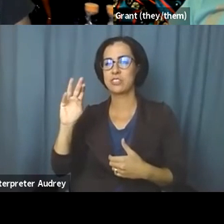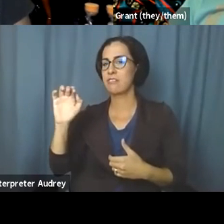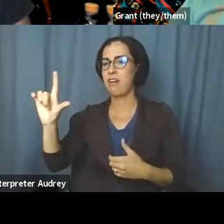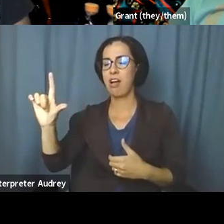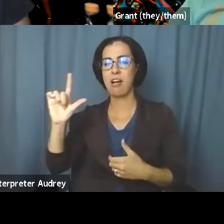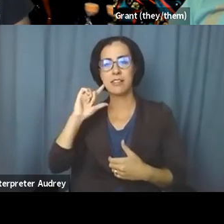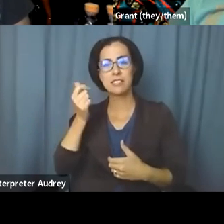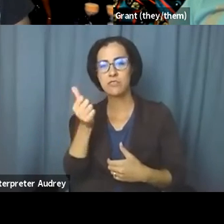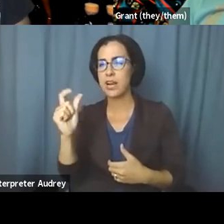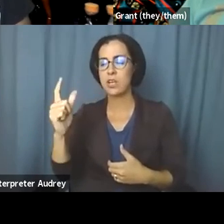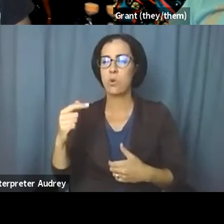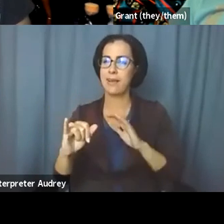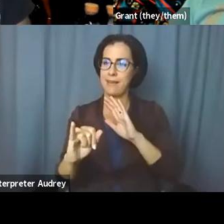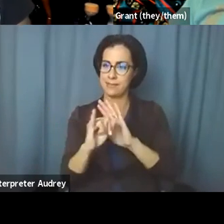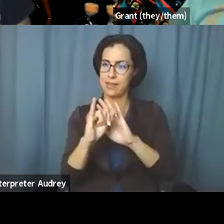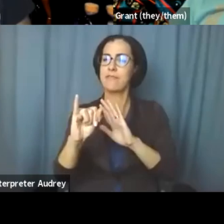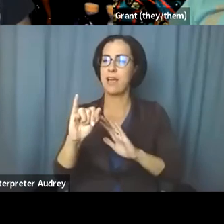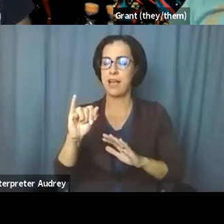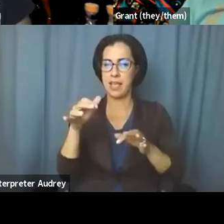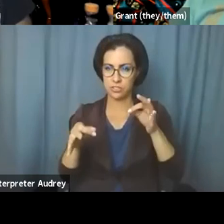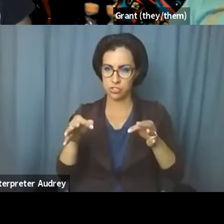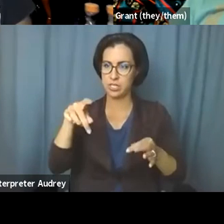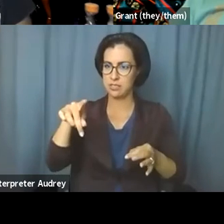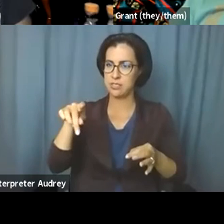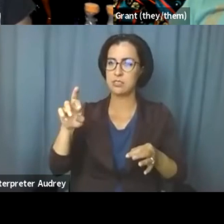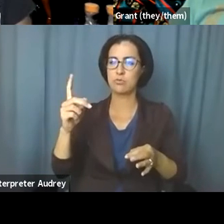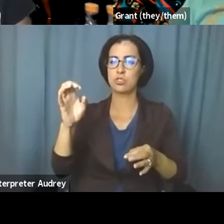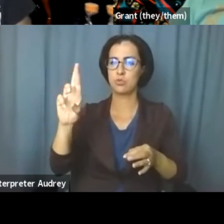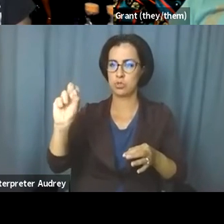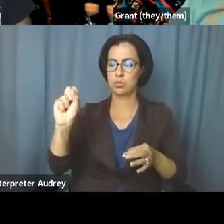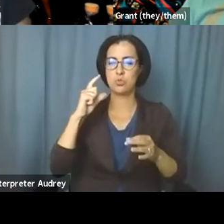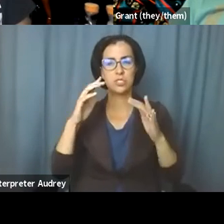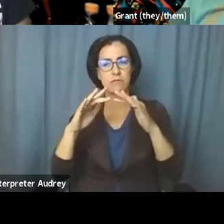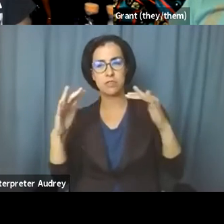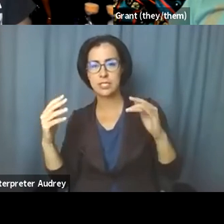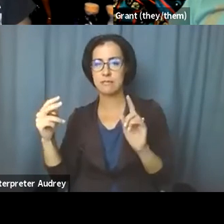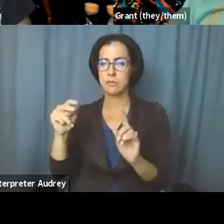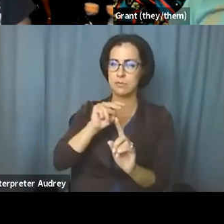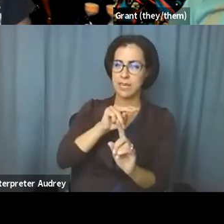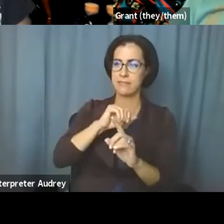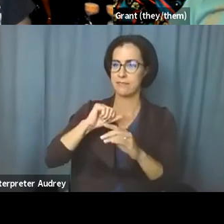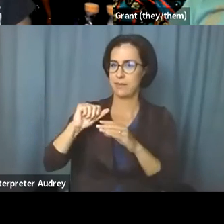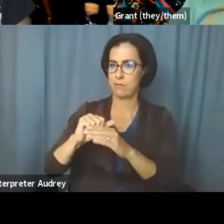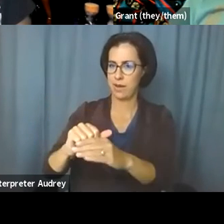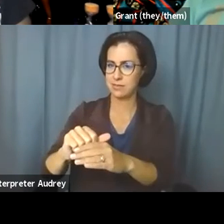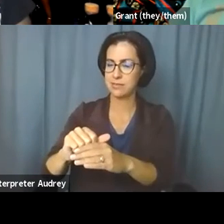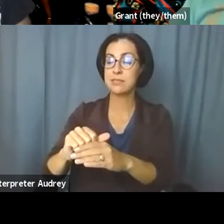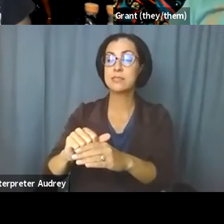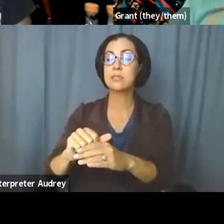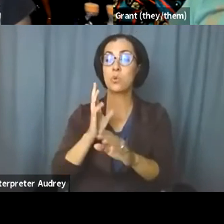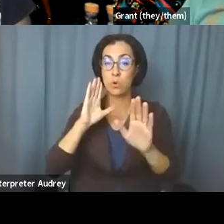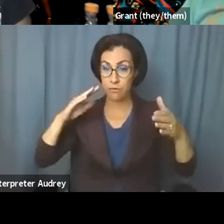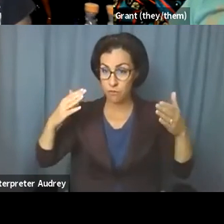justice producers, and there will be a diversity of perspectives and practice. We're centering marginalized people and